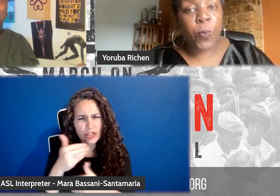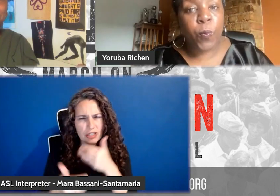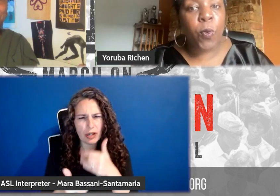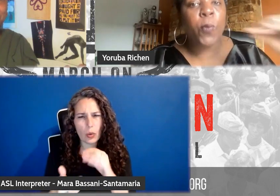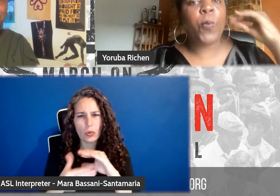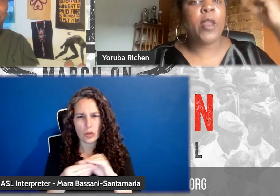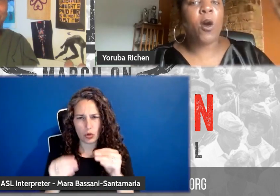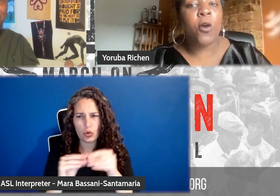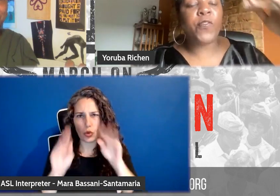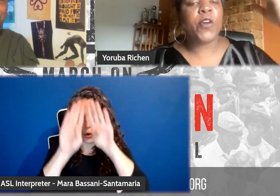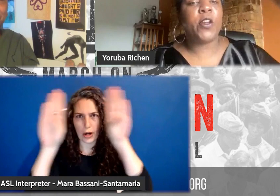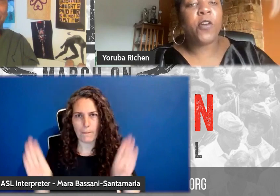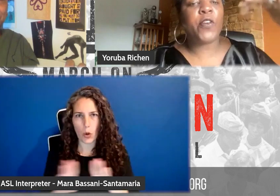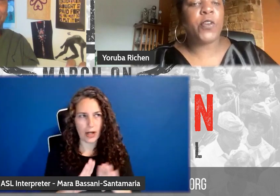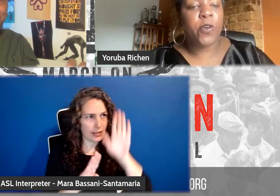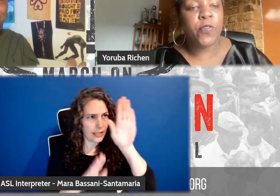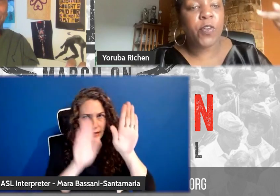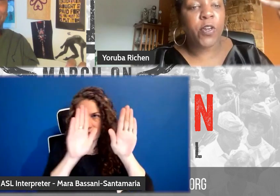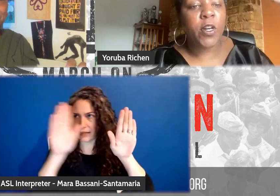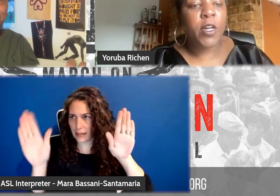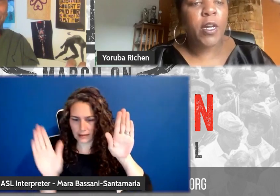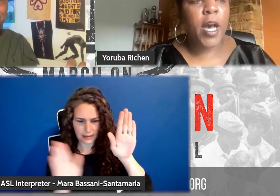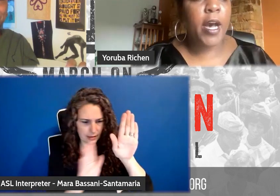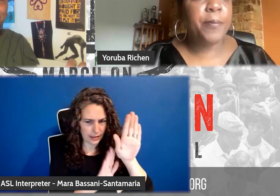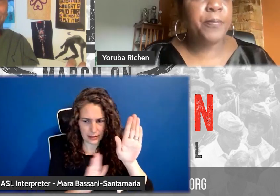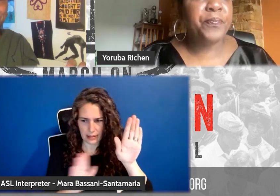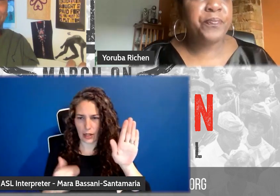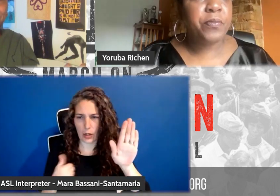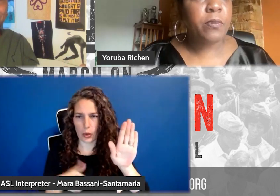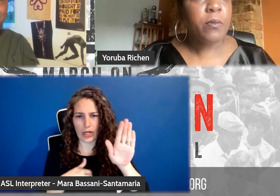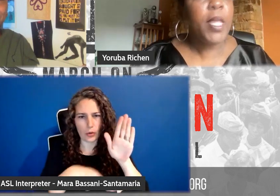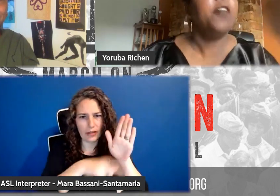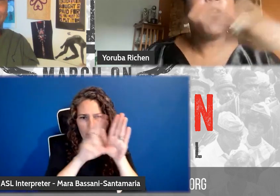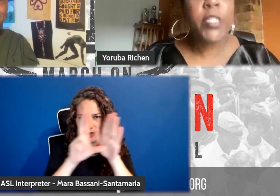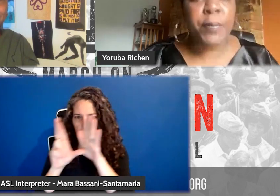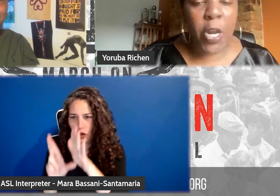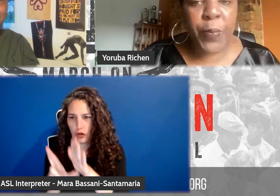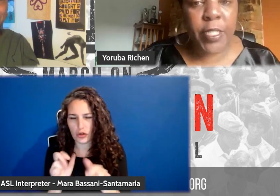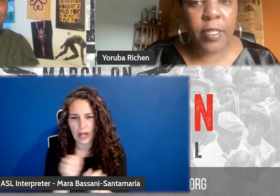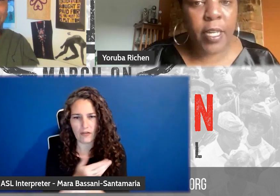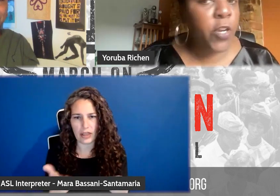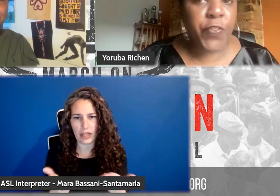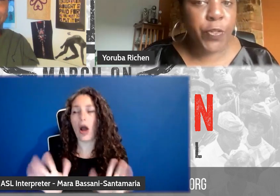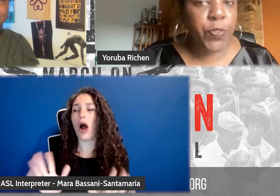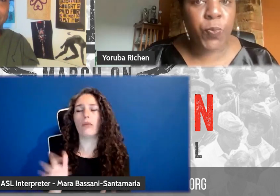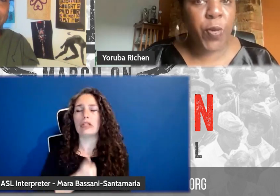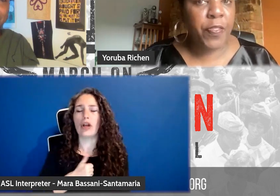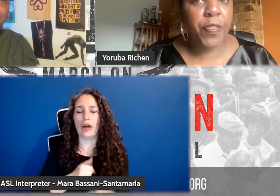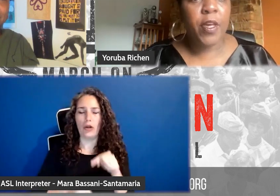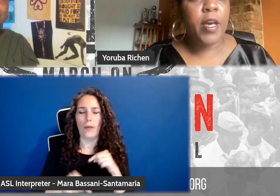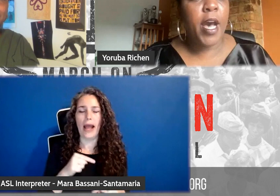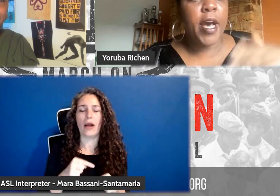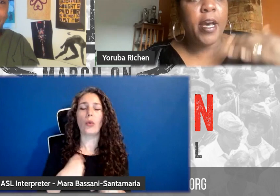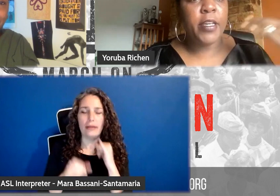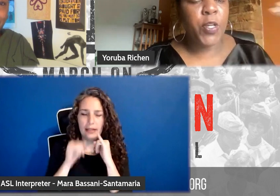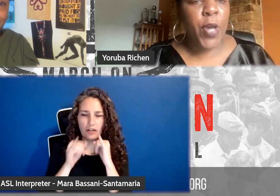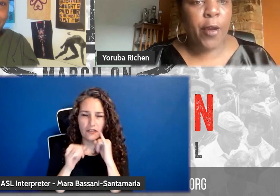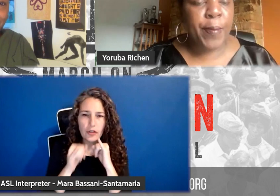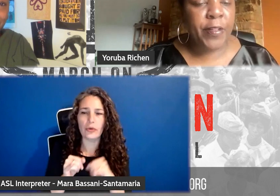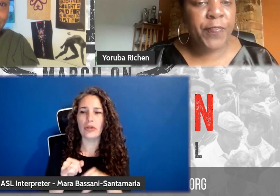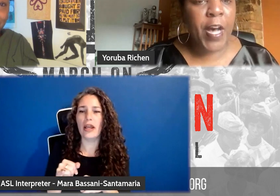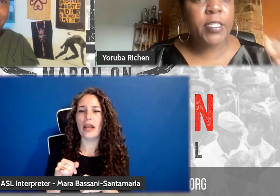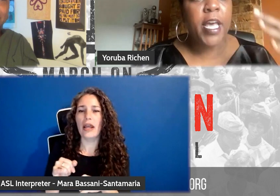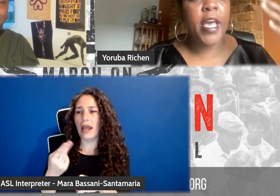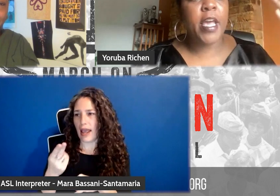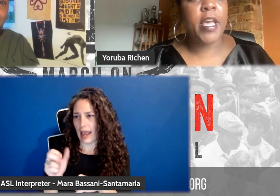know, went over and over and over. And of course, I'm sorry, we did the interviews with, you know,